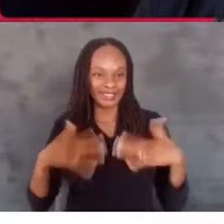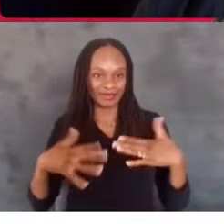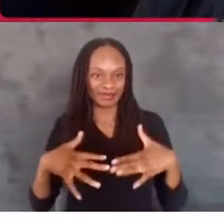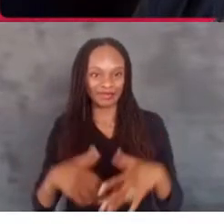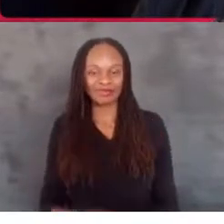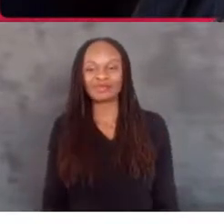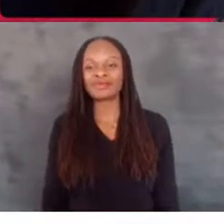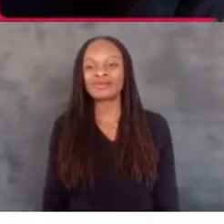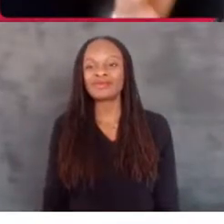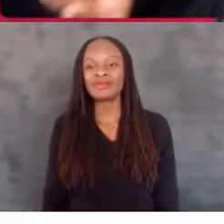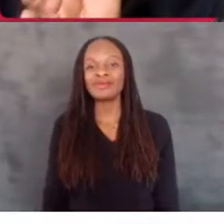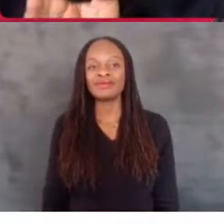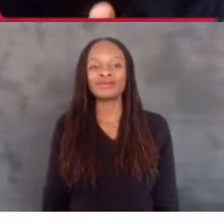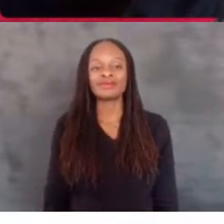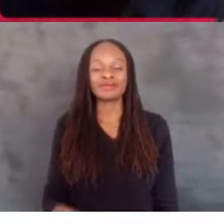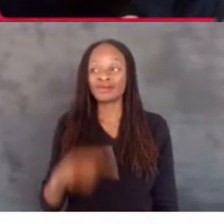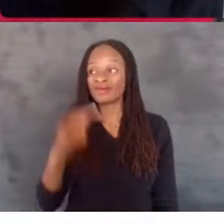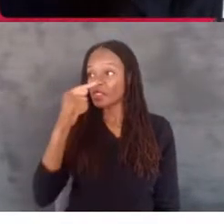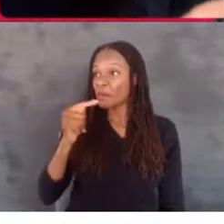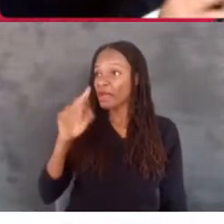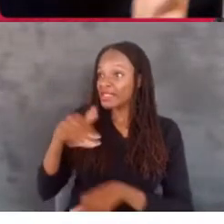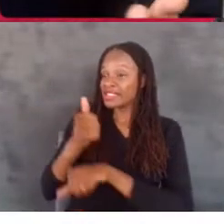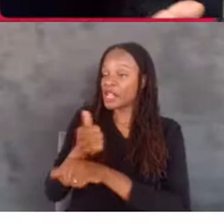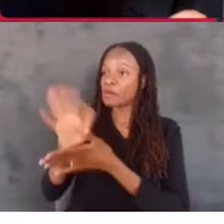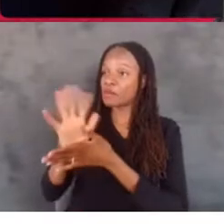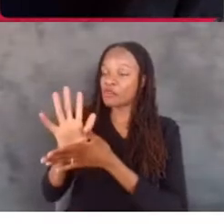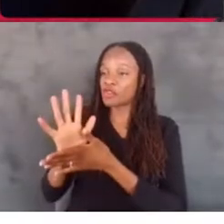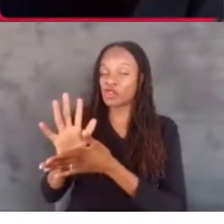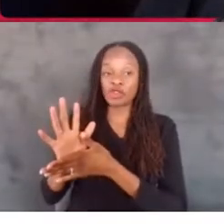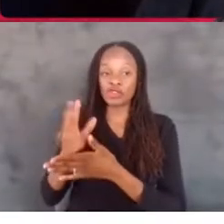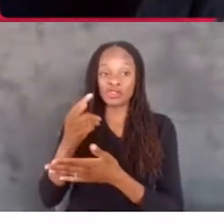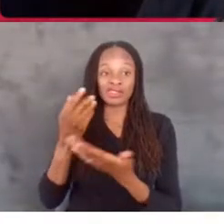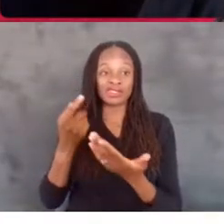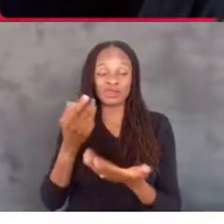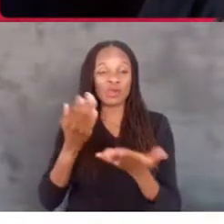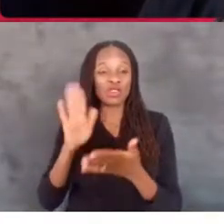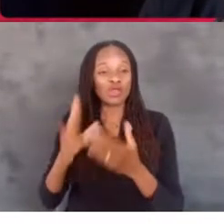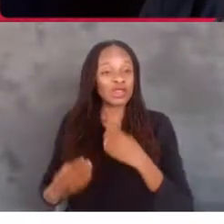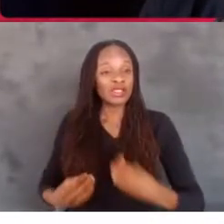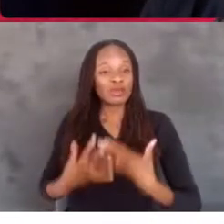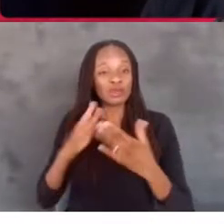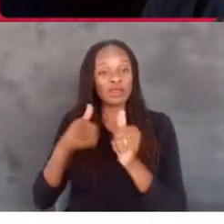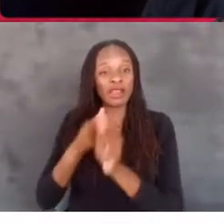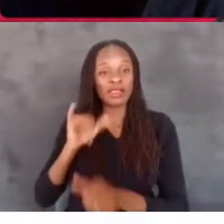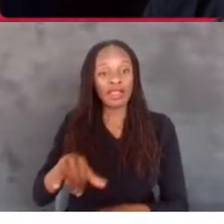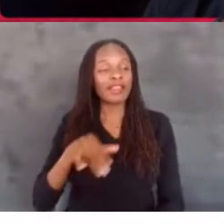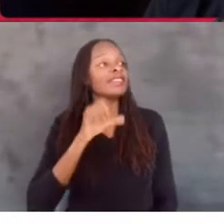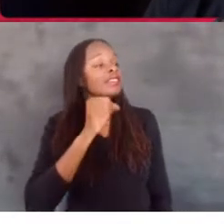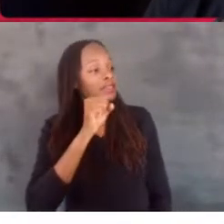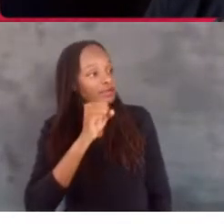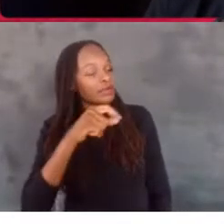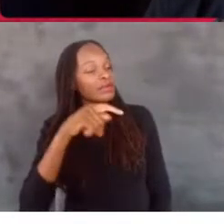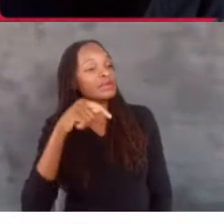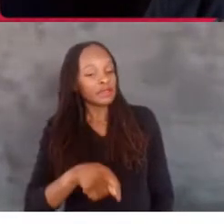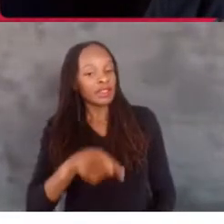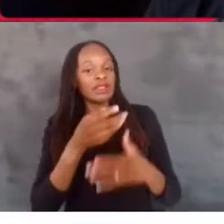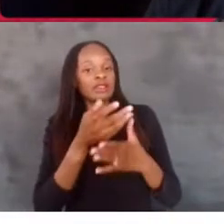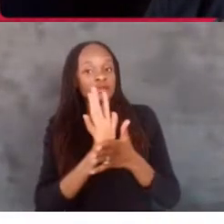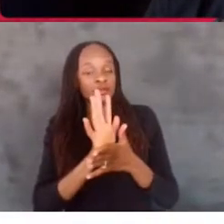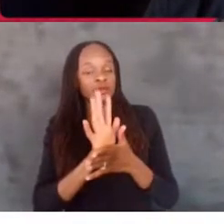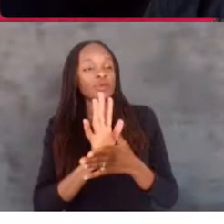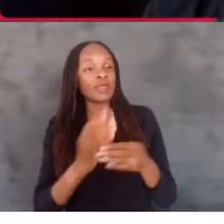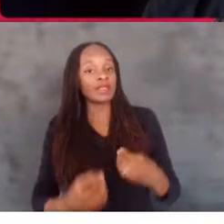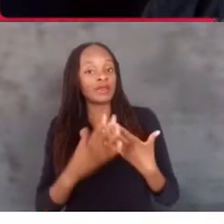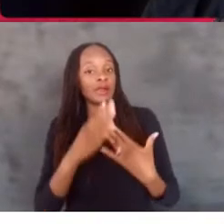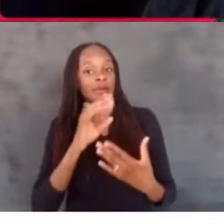Can you set up the film and talk any inspiration behind it? Yes, this film was inspired by a song I had